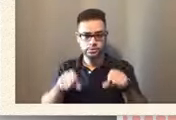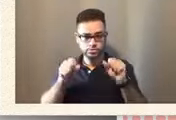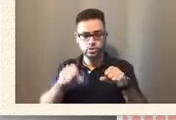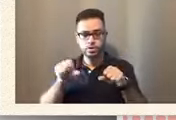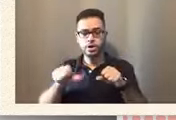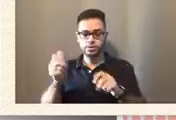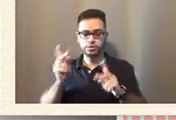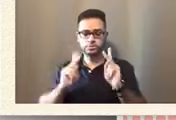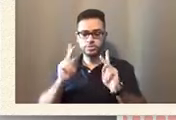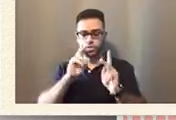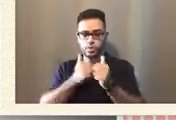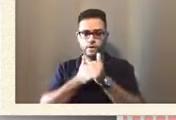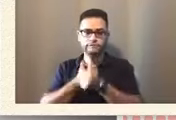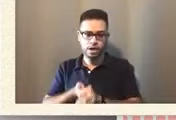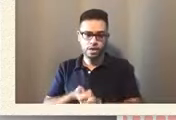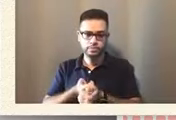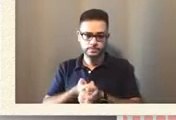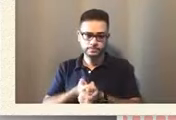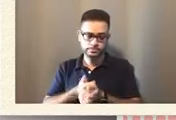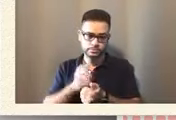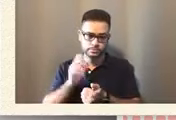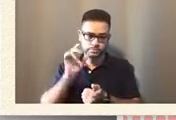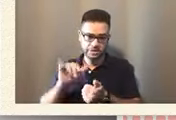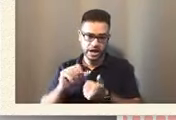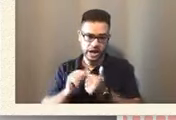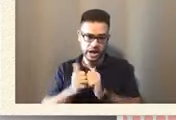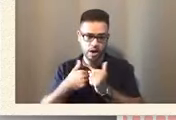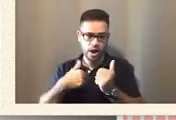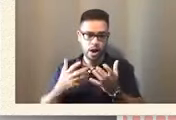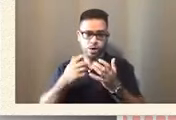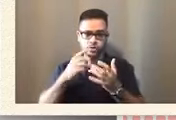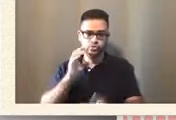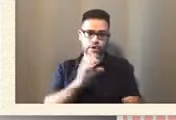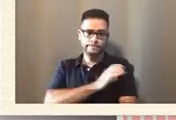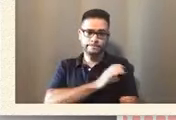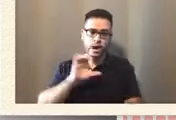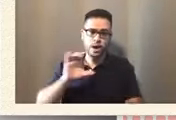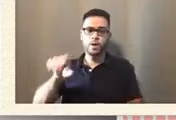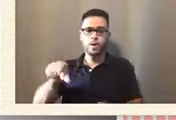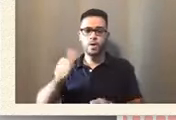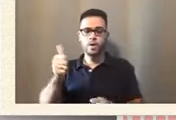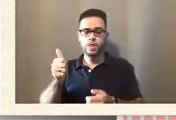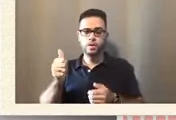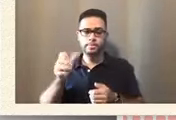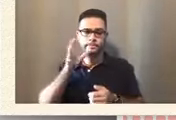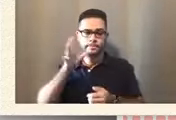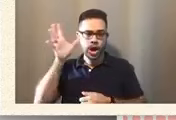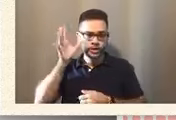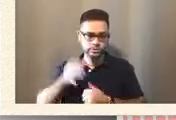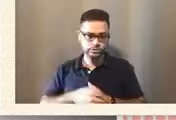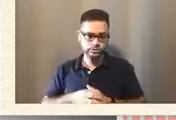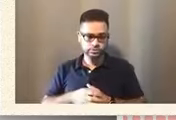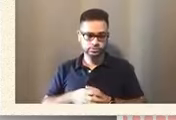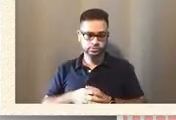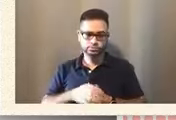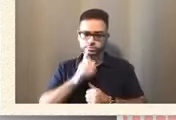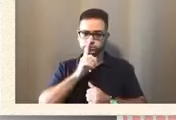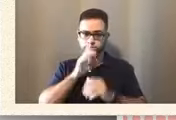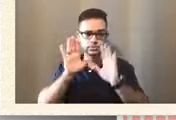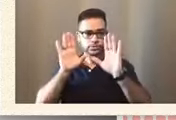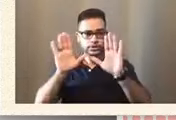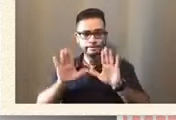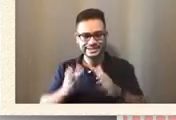that's how I want to empower other parents and amazing things can happen. I'm sorry.